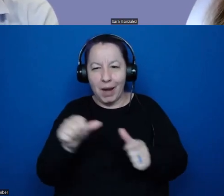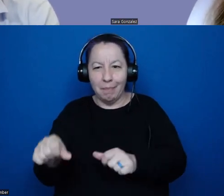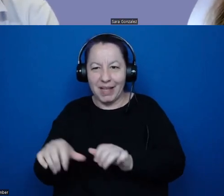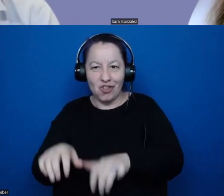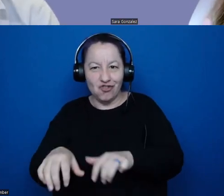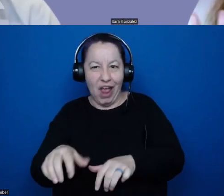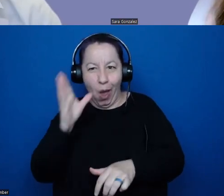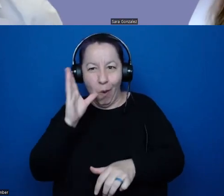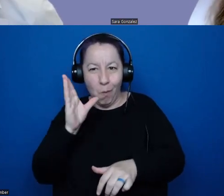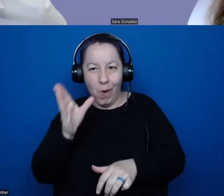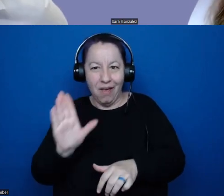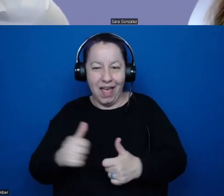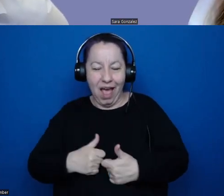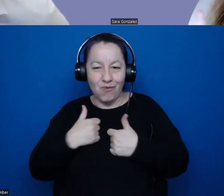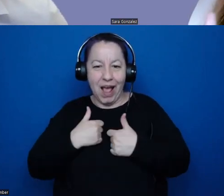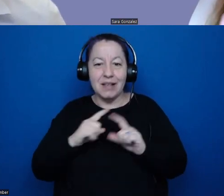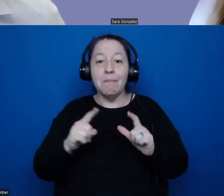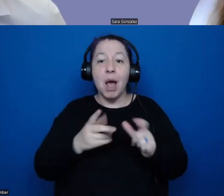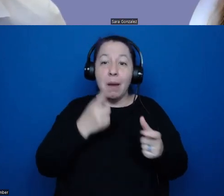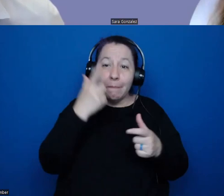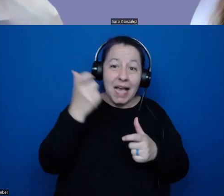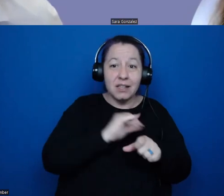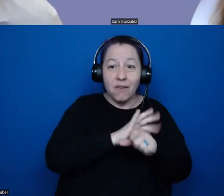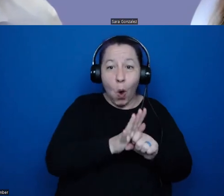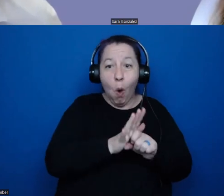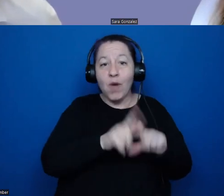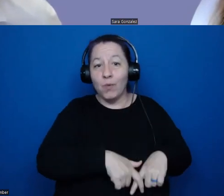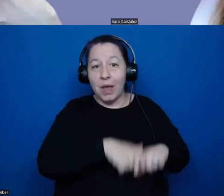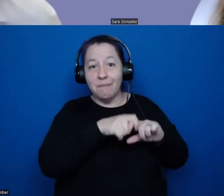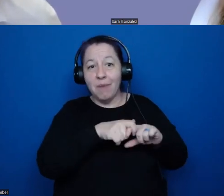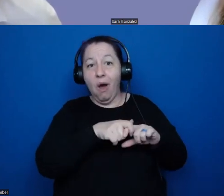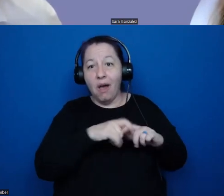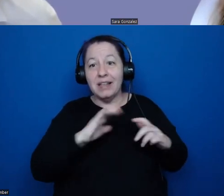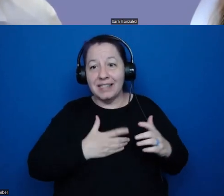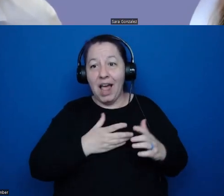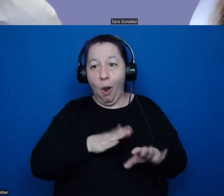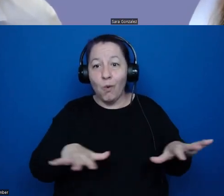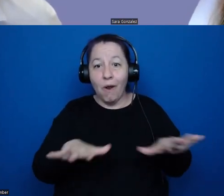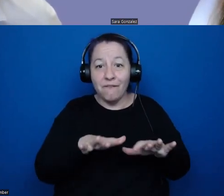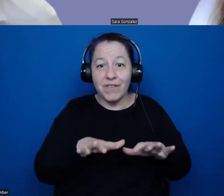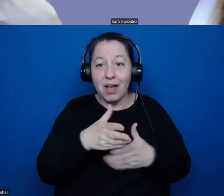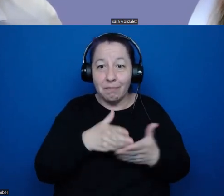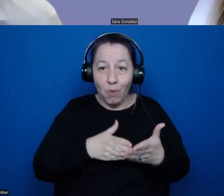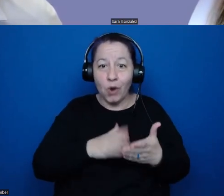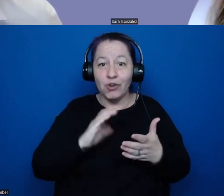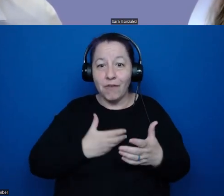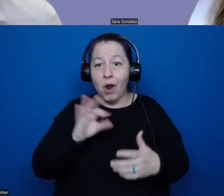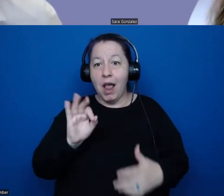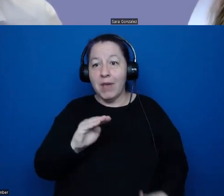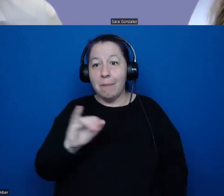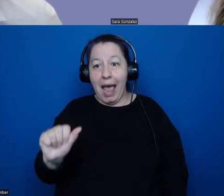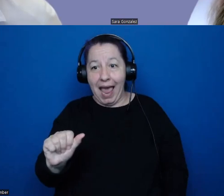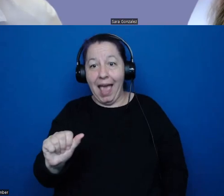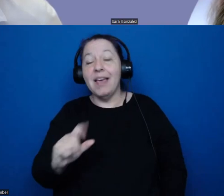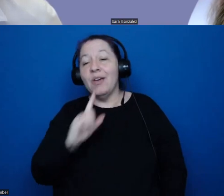But due to COVID, we've kind of taken a pause for the field aspect of FMIA, and we've been